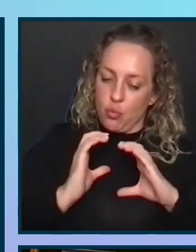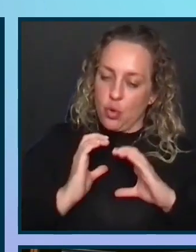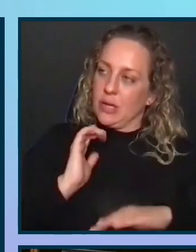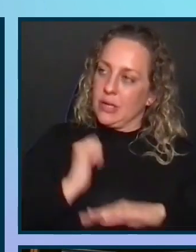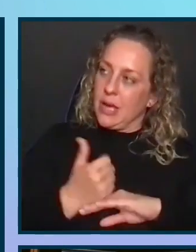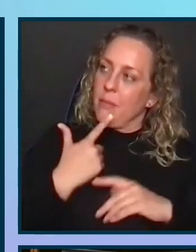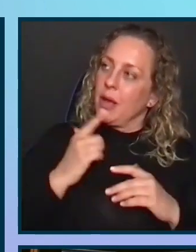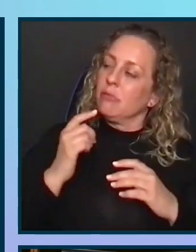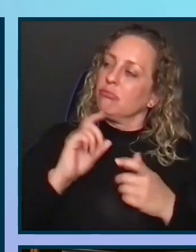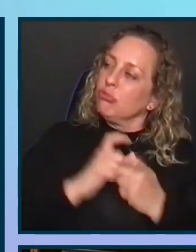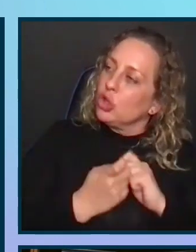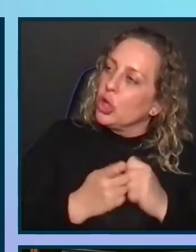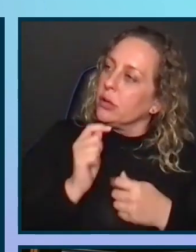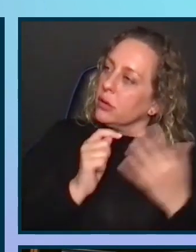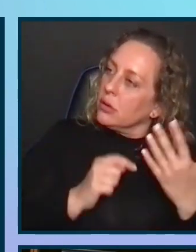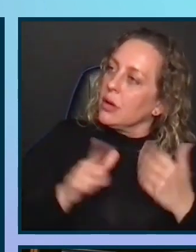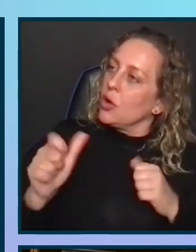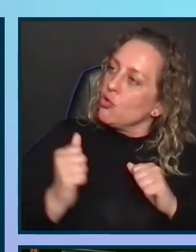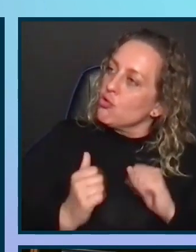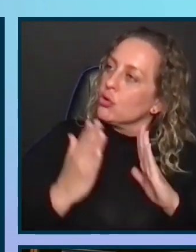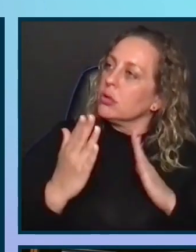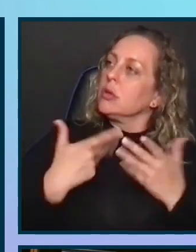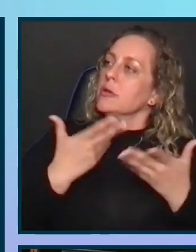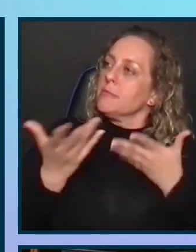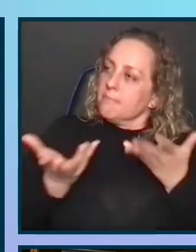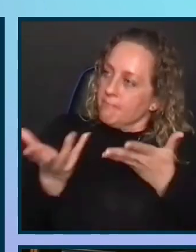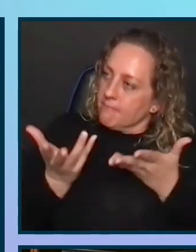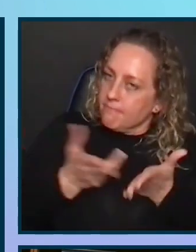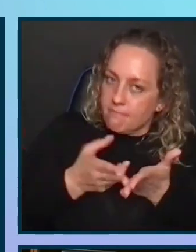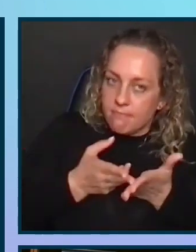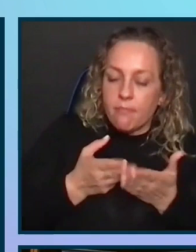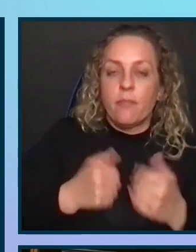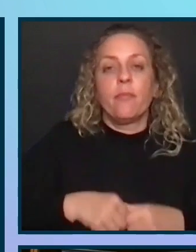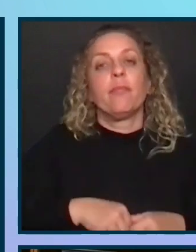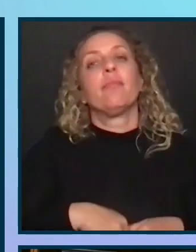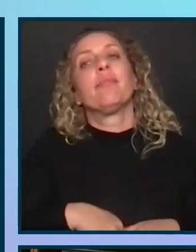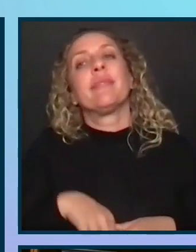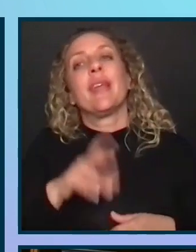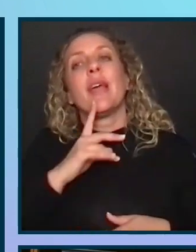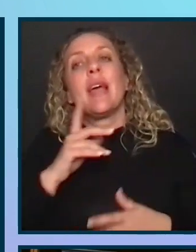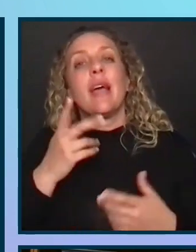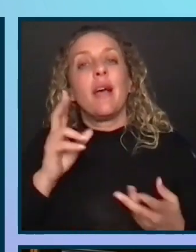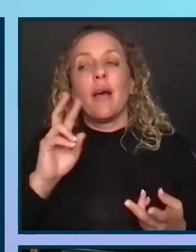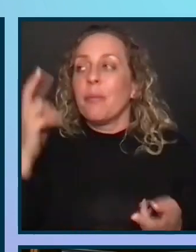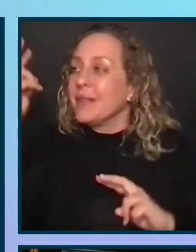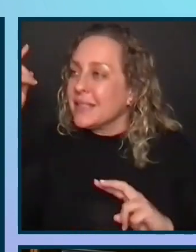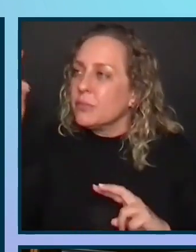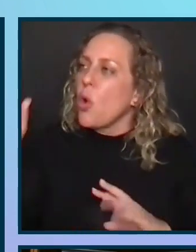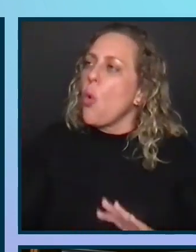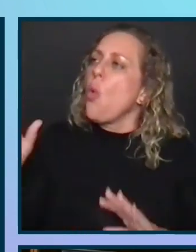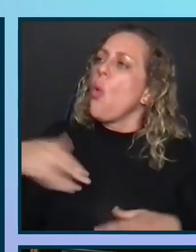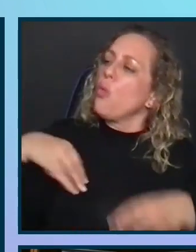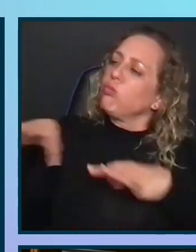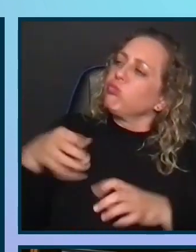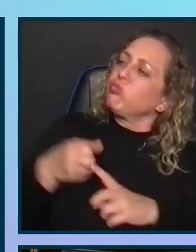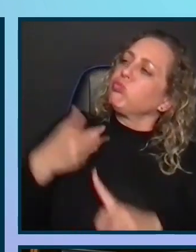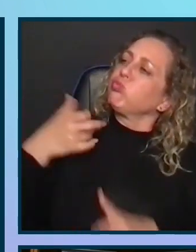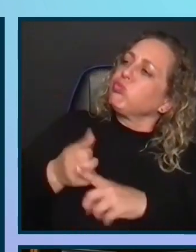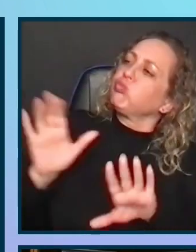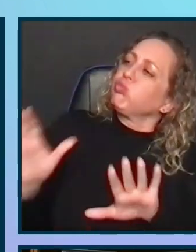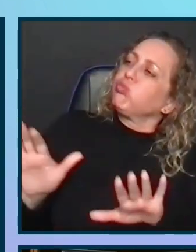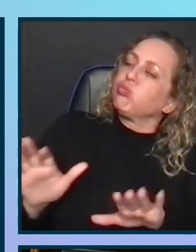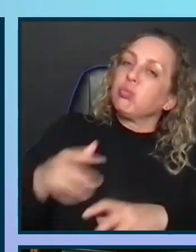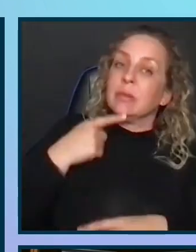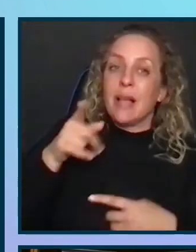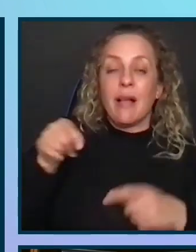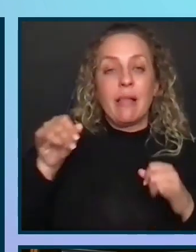change is and address their concerns proactively. You are going to correct any misconceptions they might have. Tell the team and